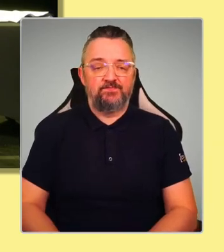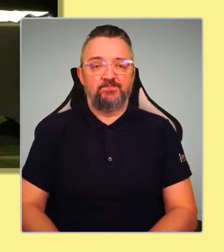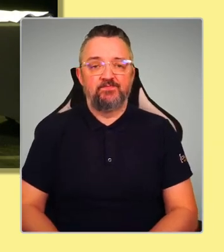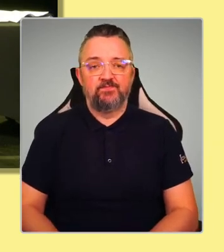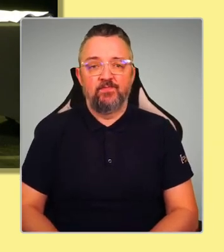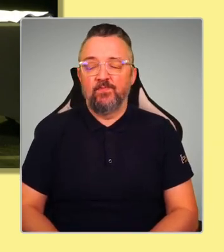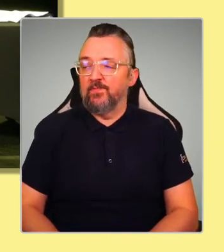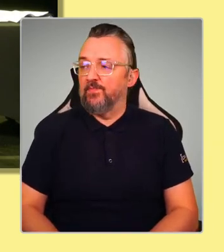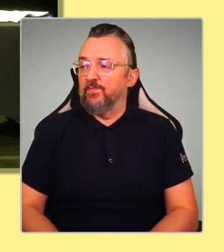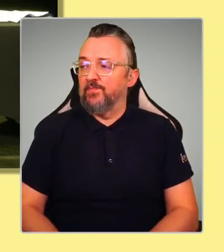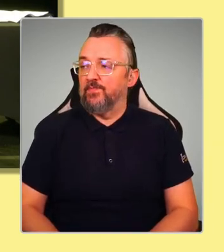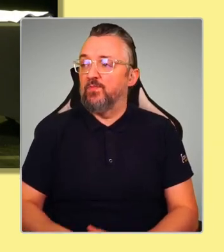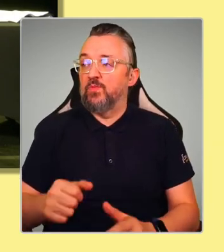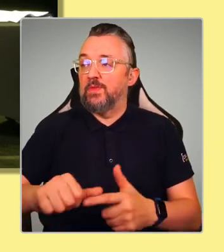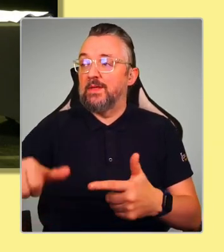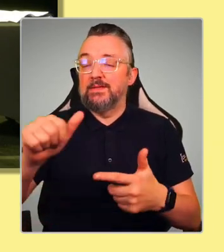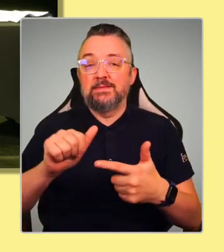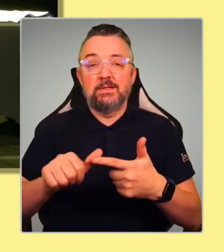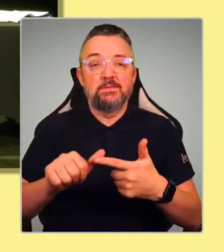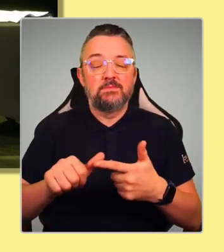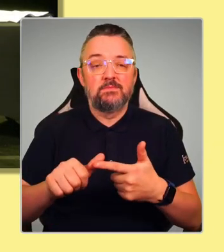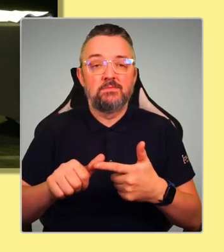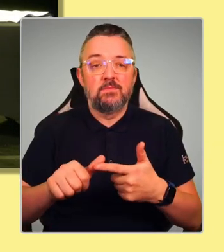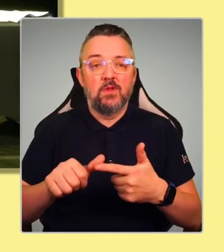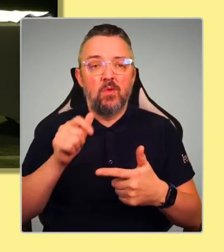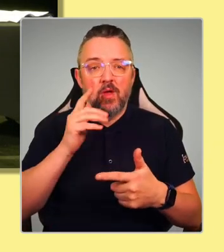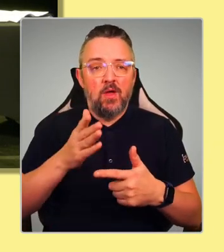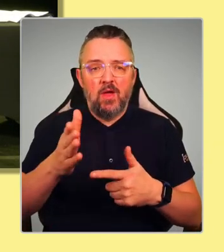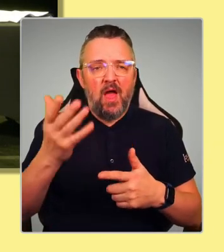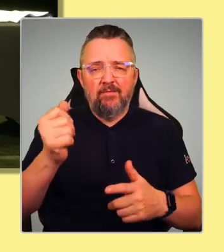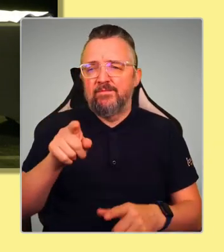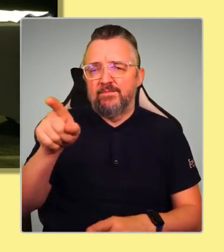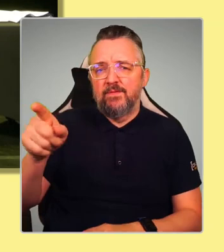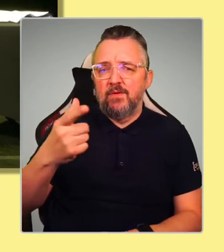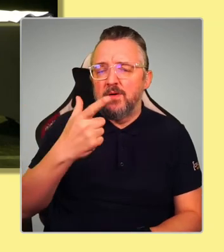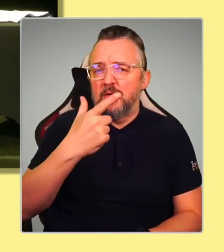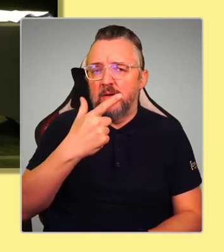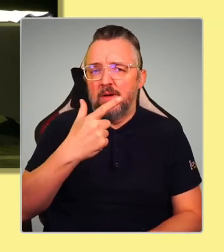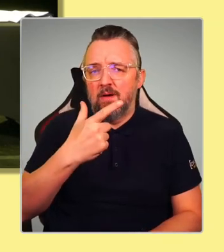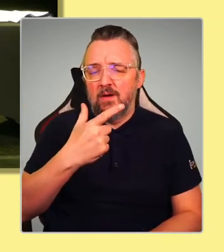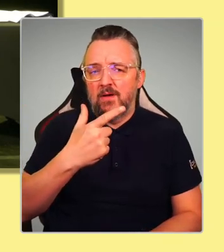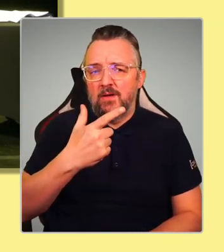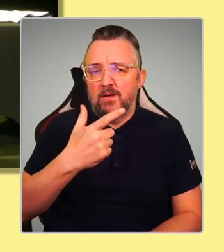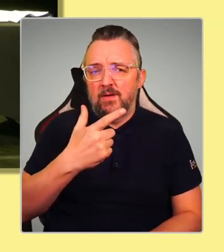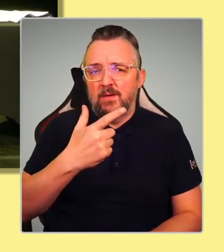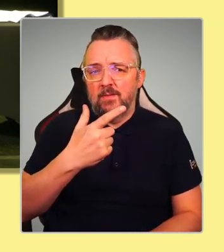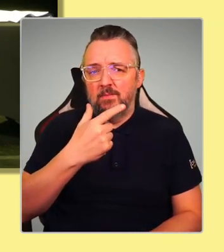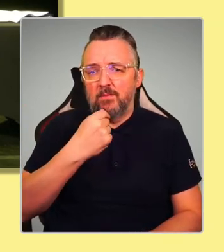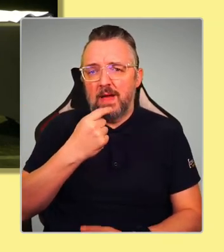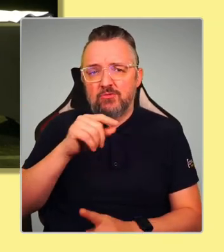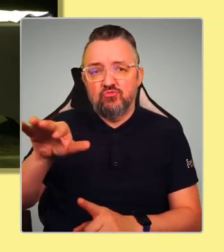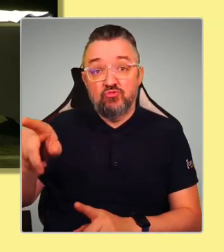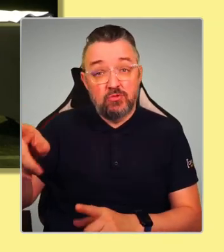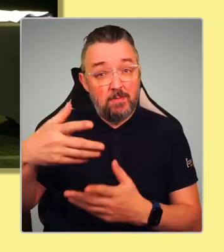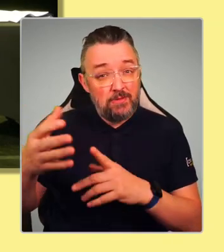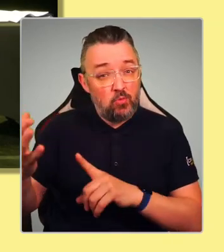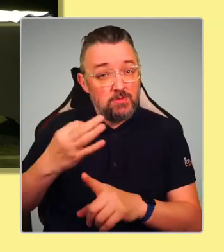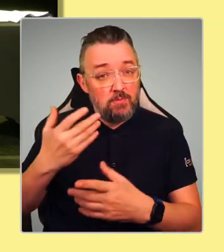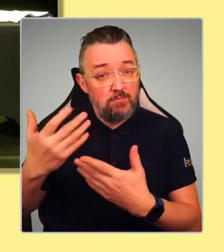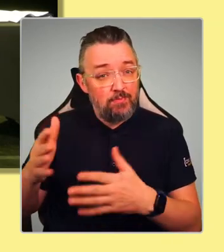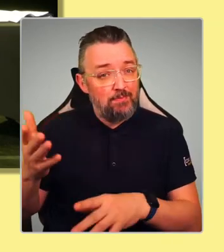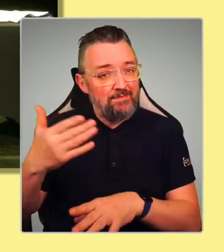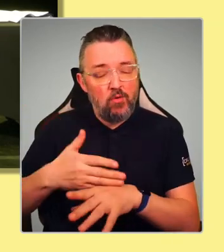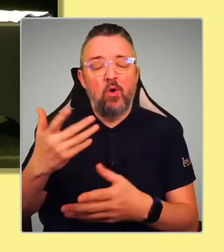Next, I'm going to go, there's a gentleman there. Have you asked a question before, sir? No, you haven't.